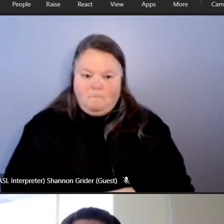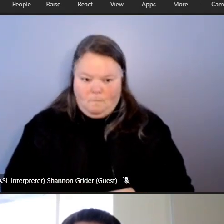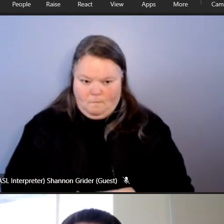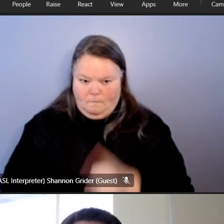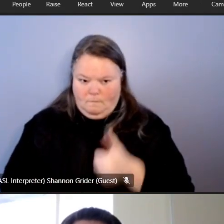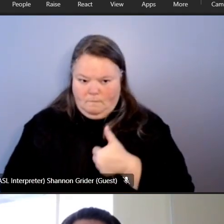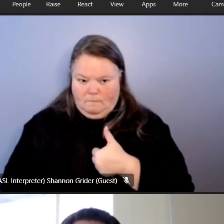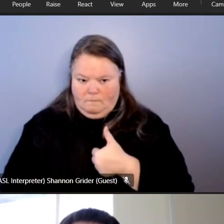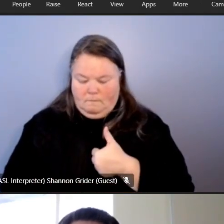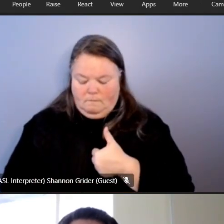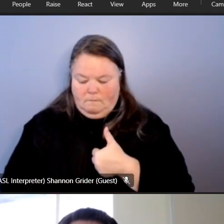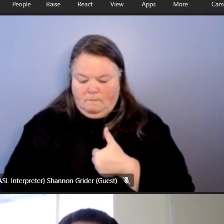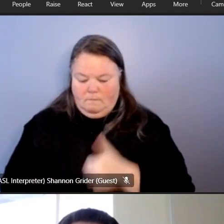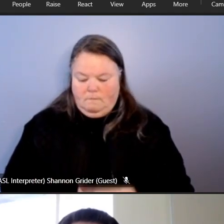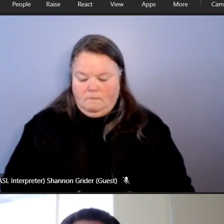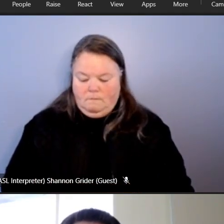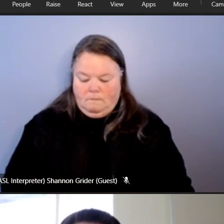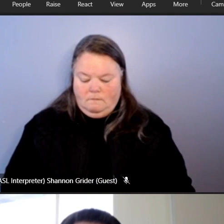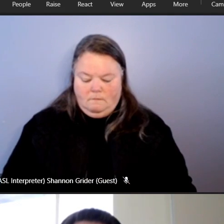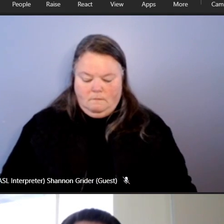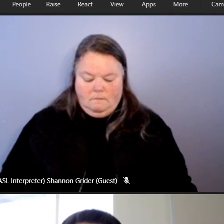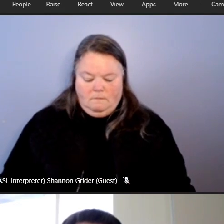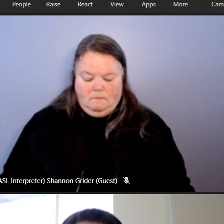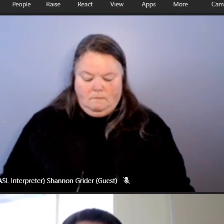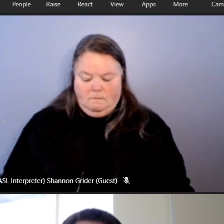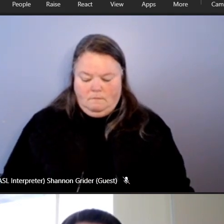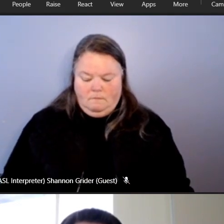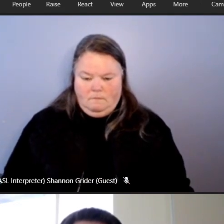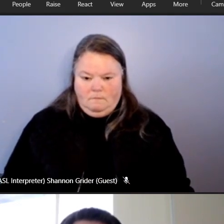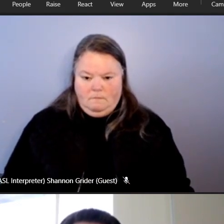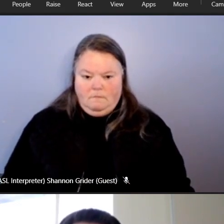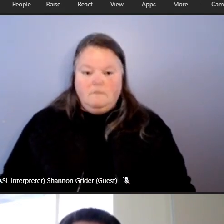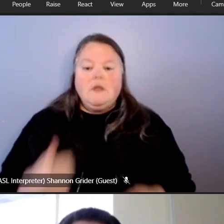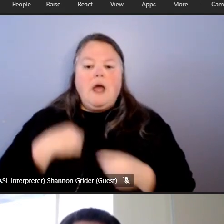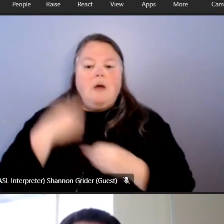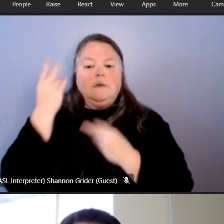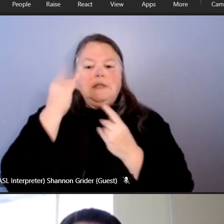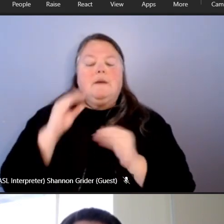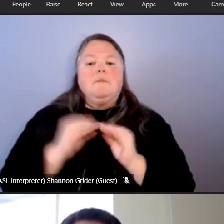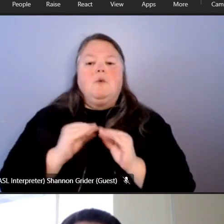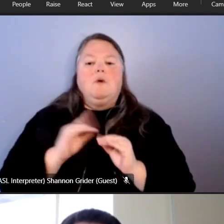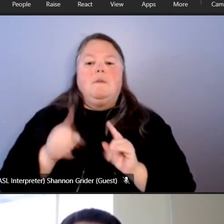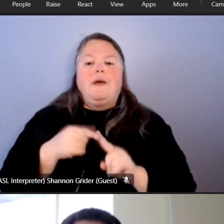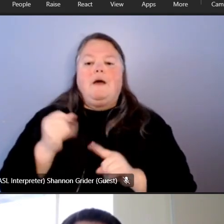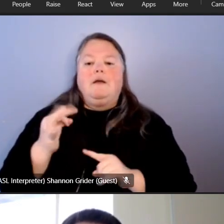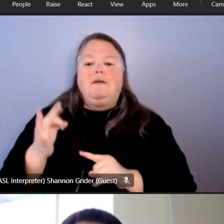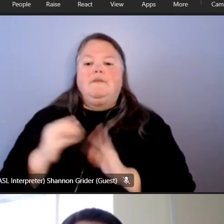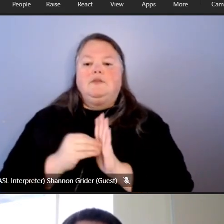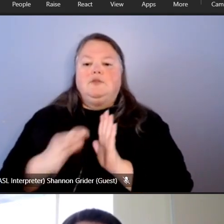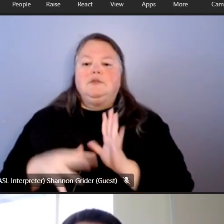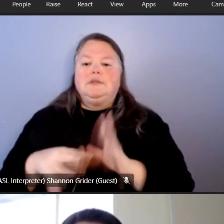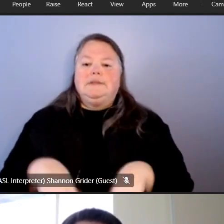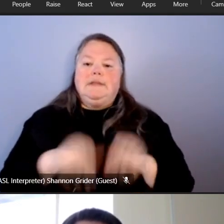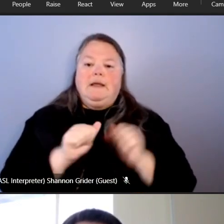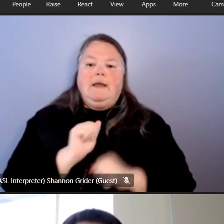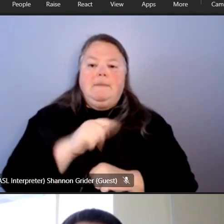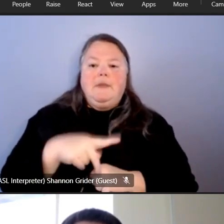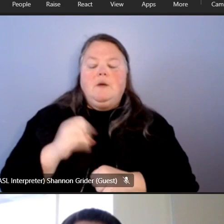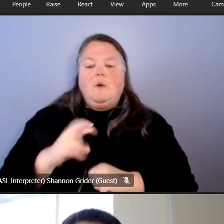how when students take advanced placement or dual credit courses does that really have a